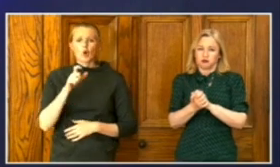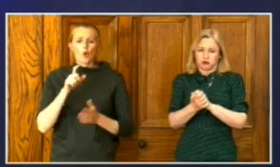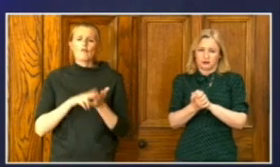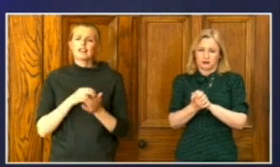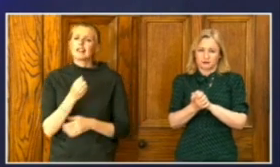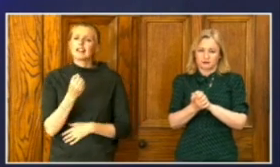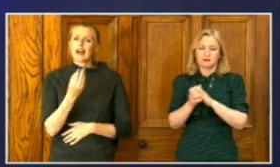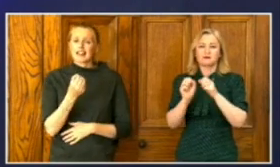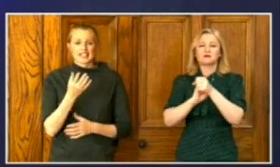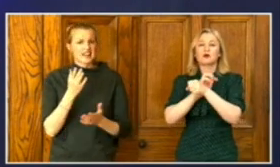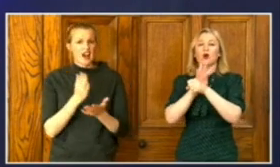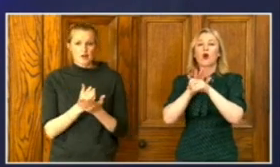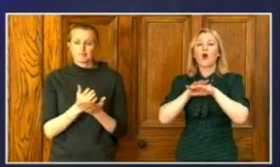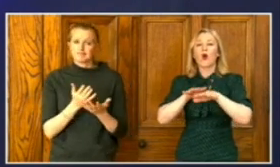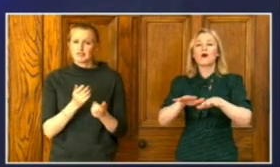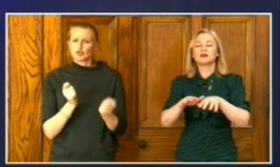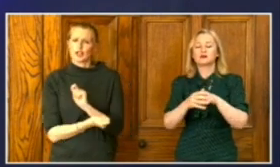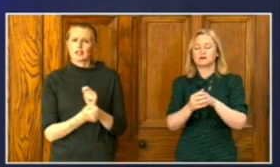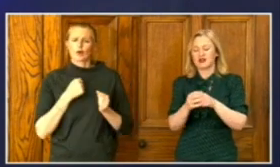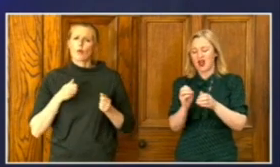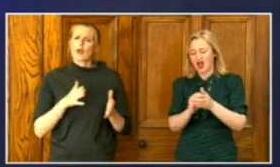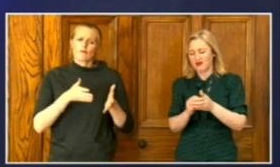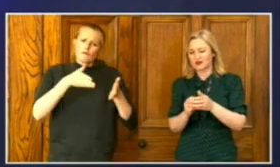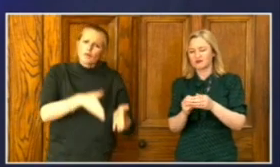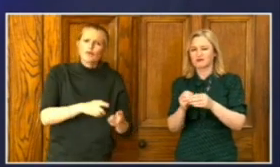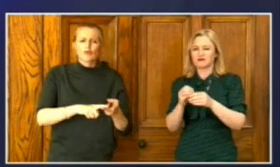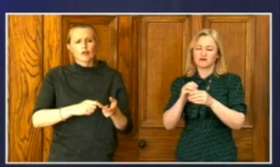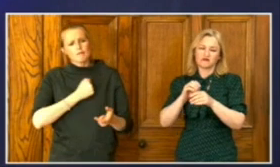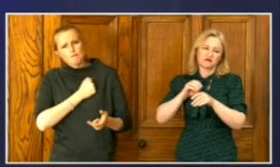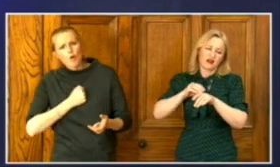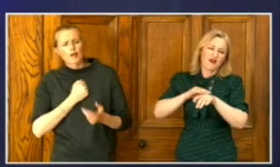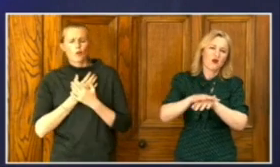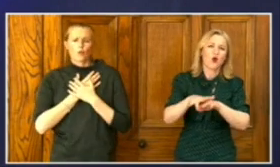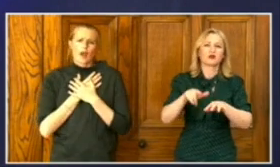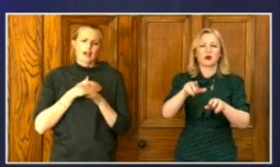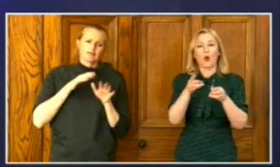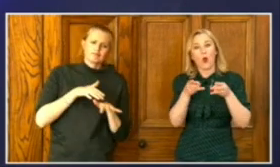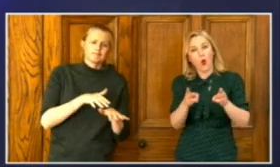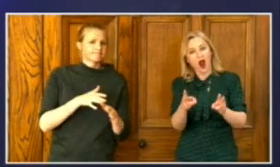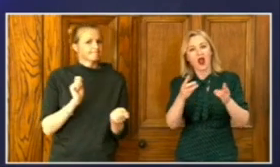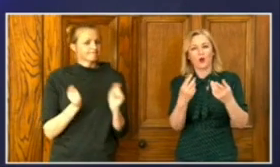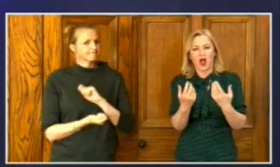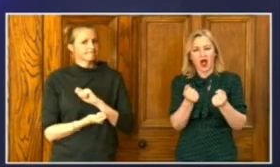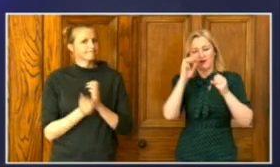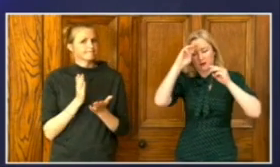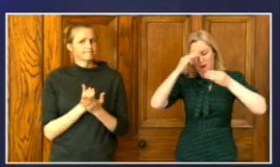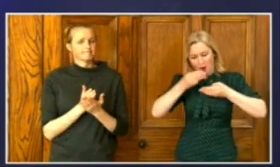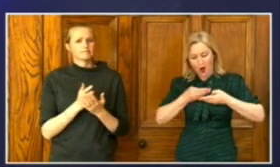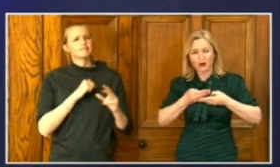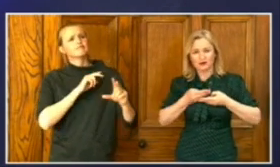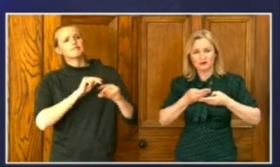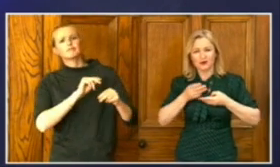on our traditional approach to mourning in this part of the world. We have been speaking with funeral